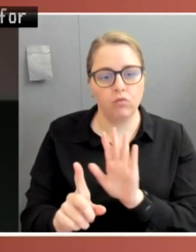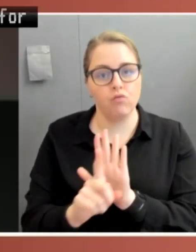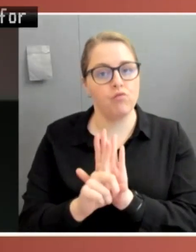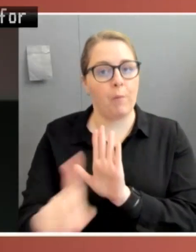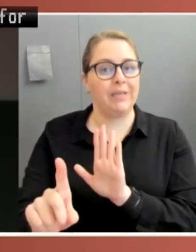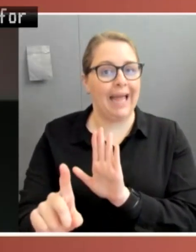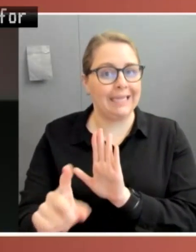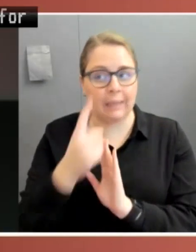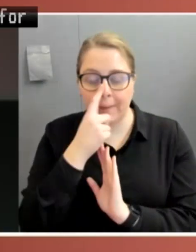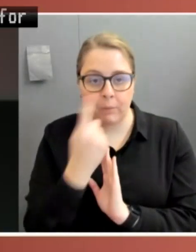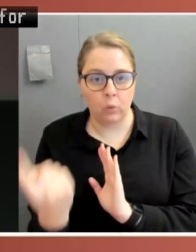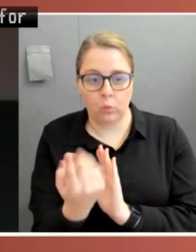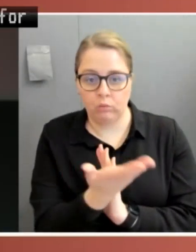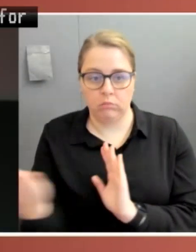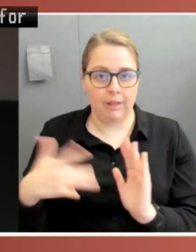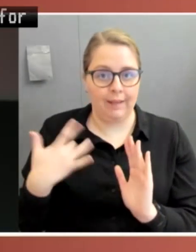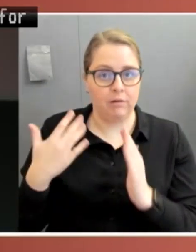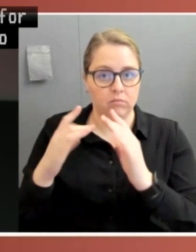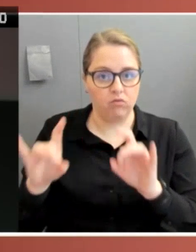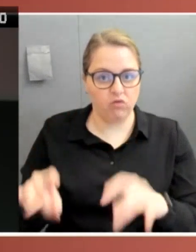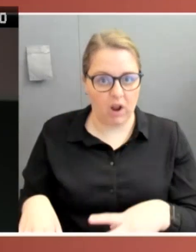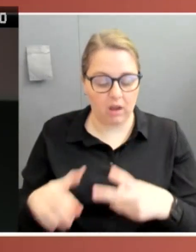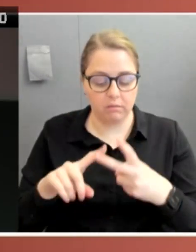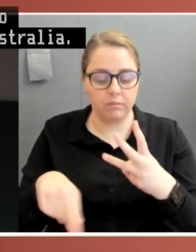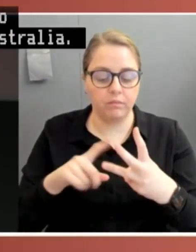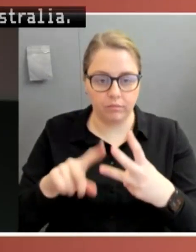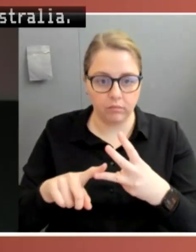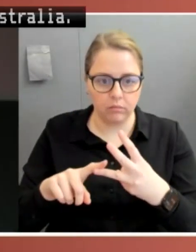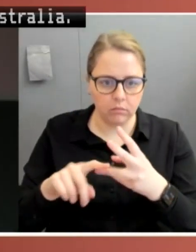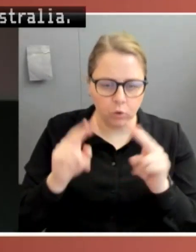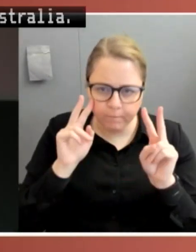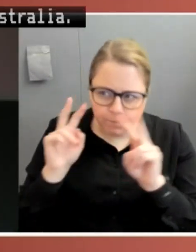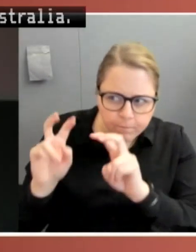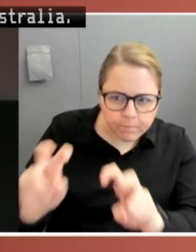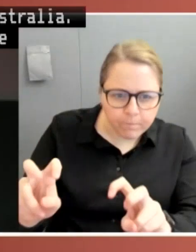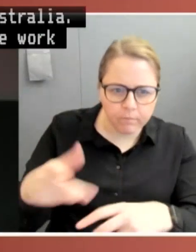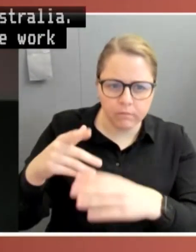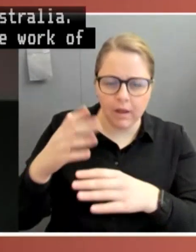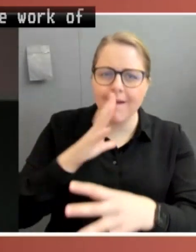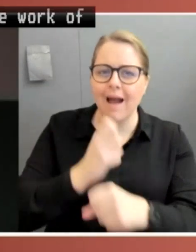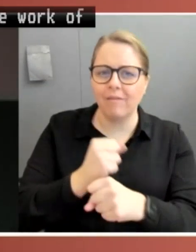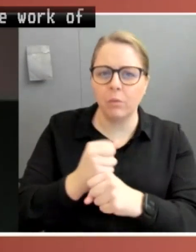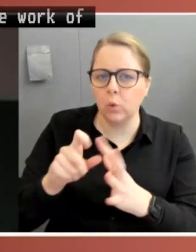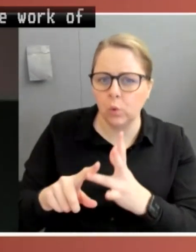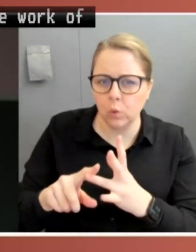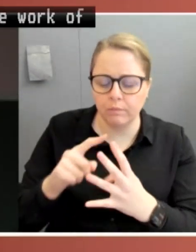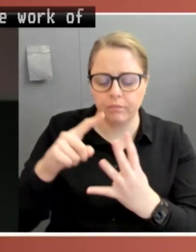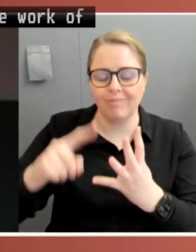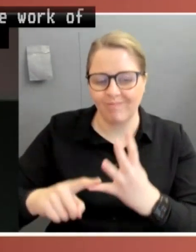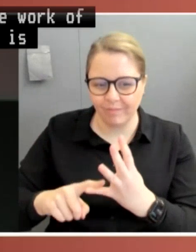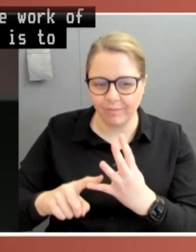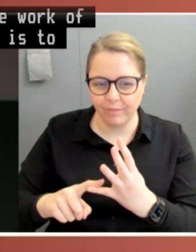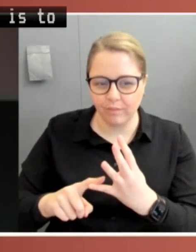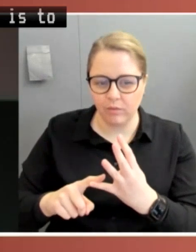Australia. The third is to examine the work of government. And the fourth is to provide a place where government is formed.